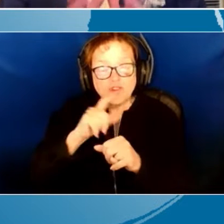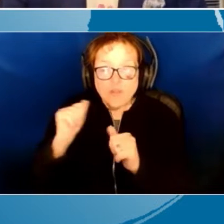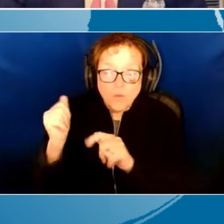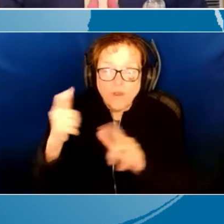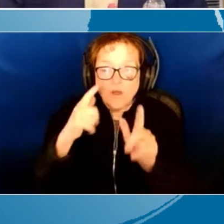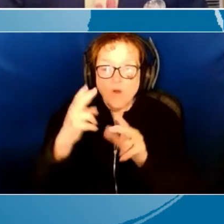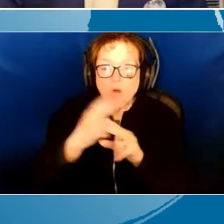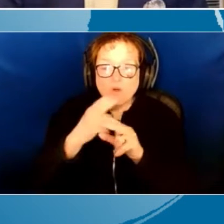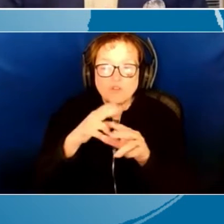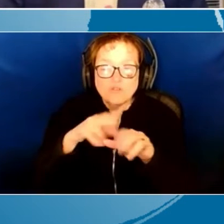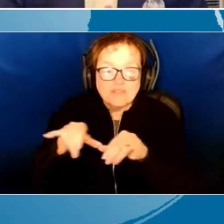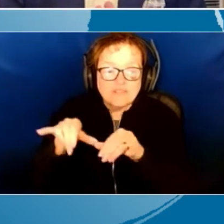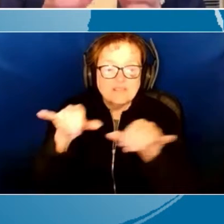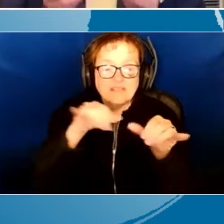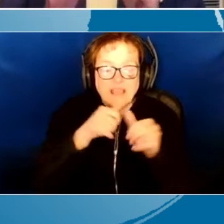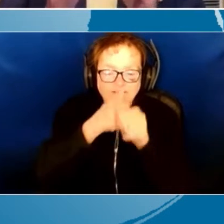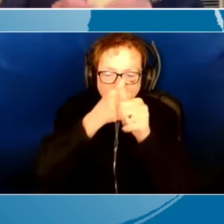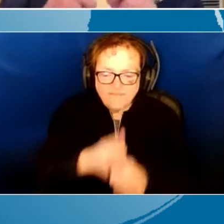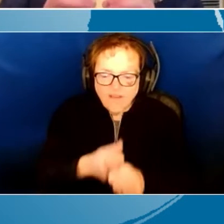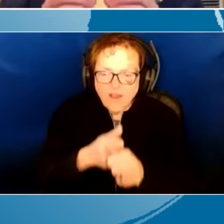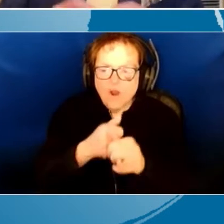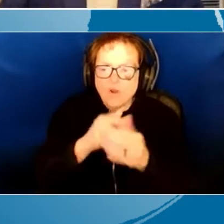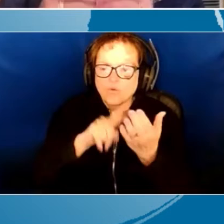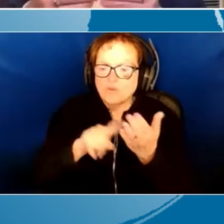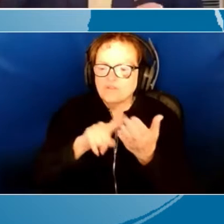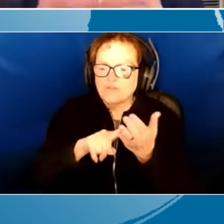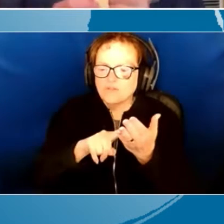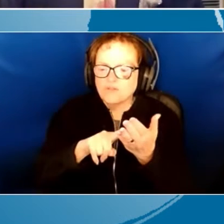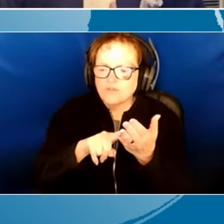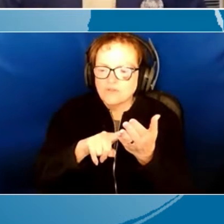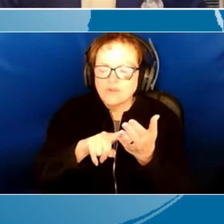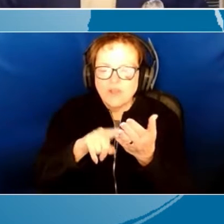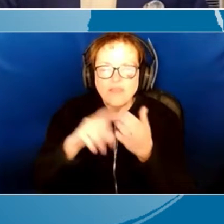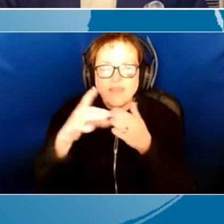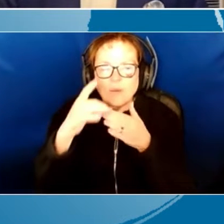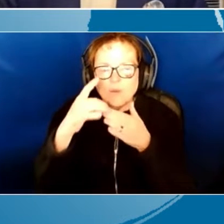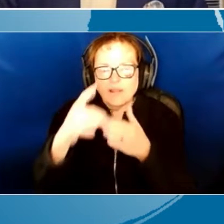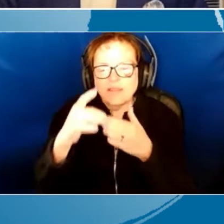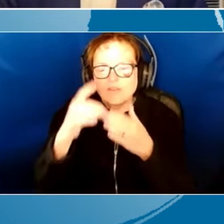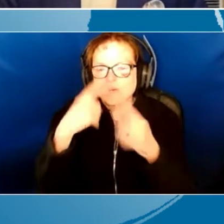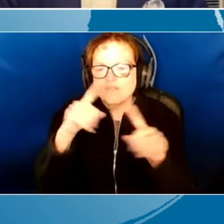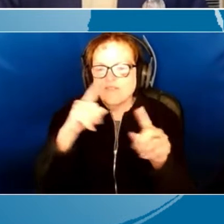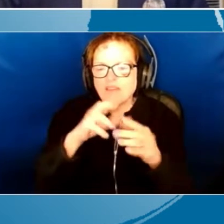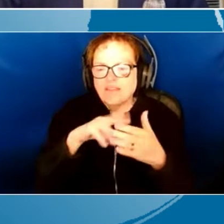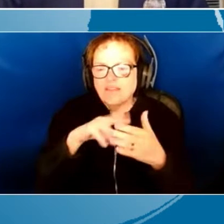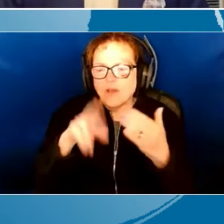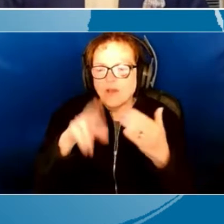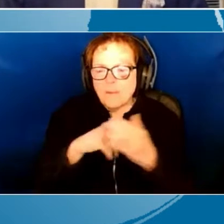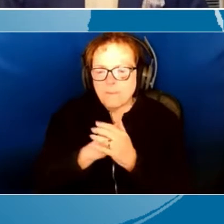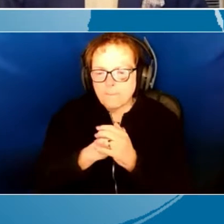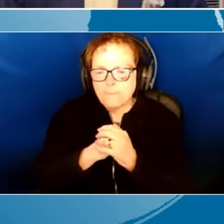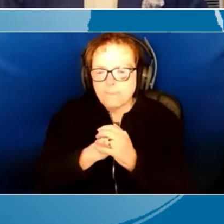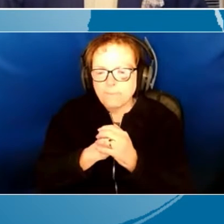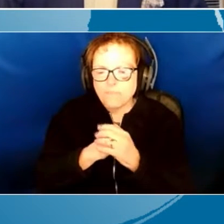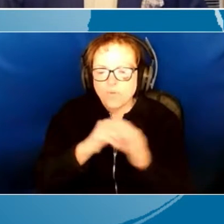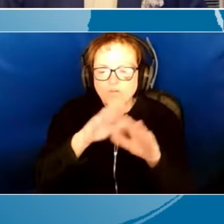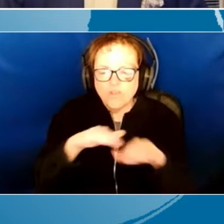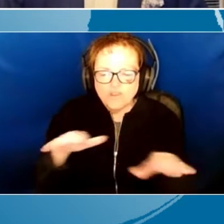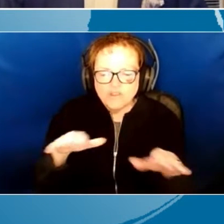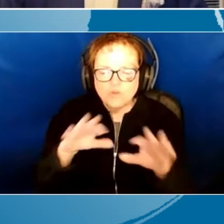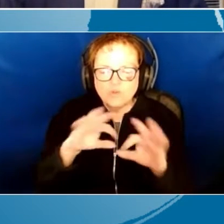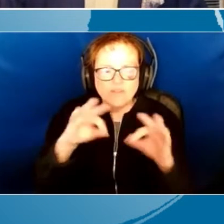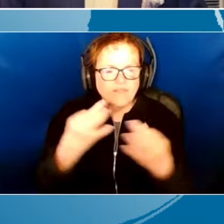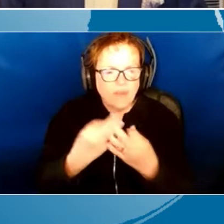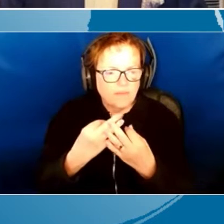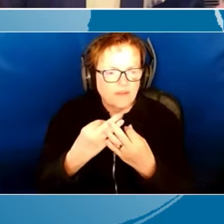in accordance with the research that is going to lead us to the effective outcomes that we want and need with the children and families that we're working with.